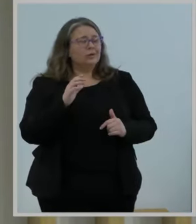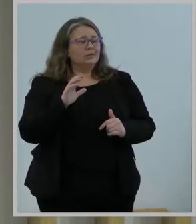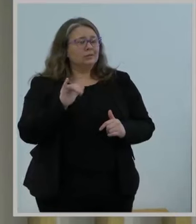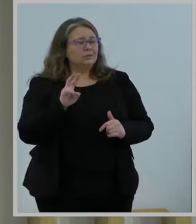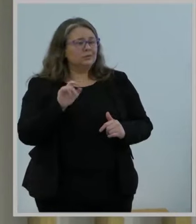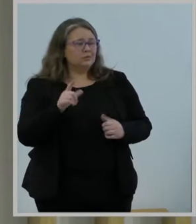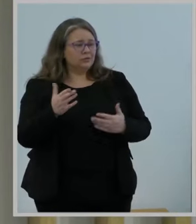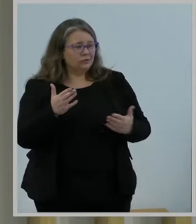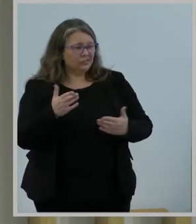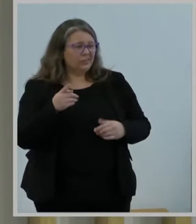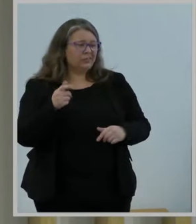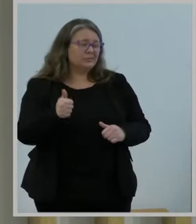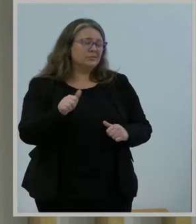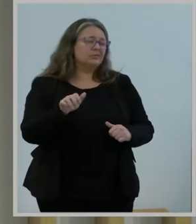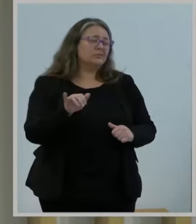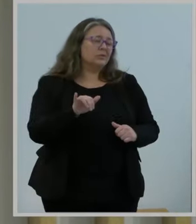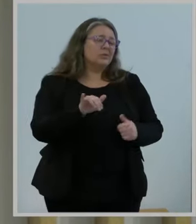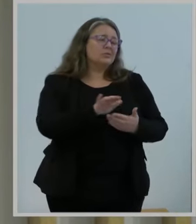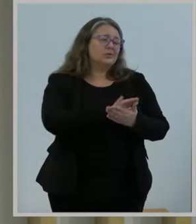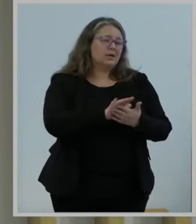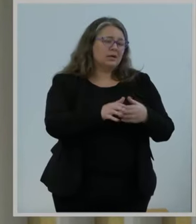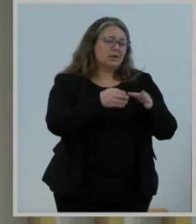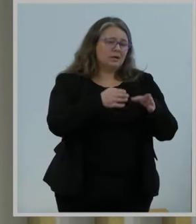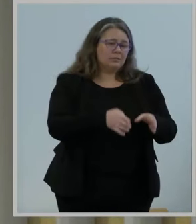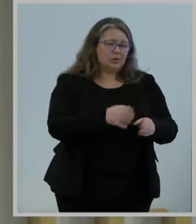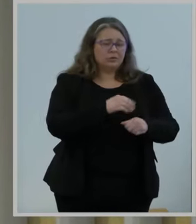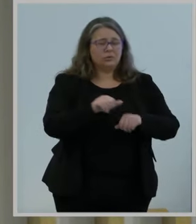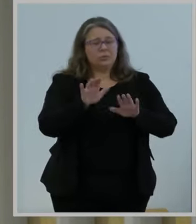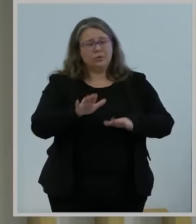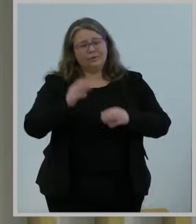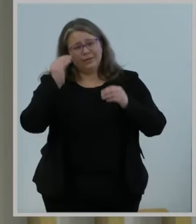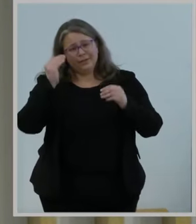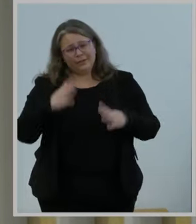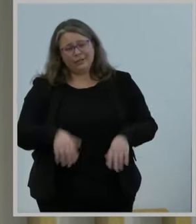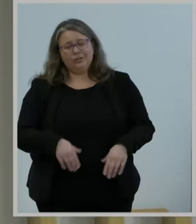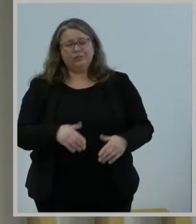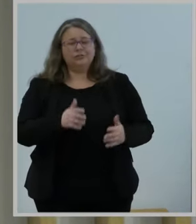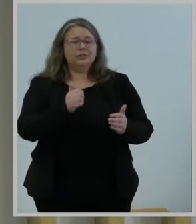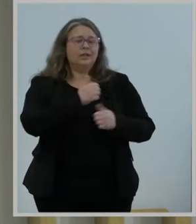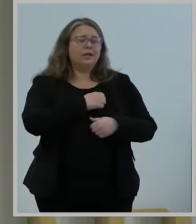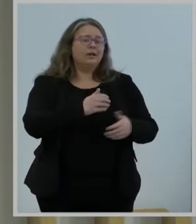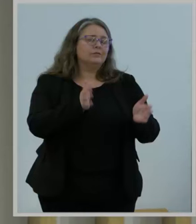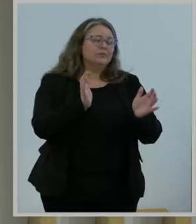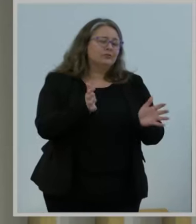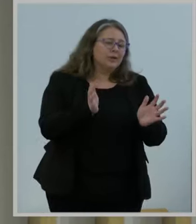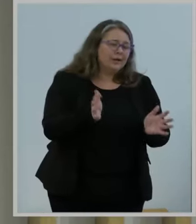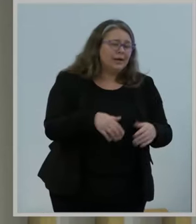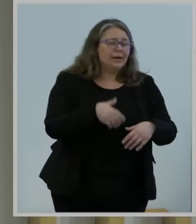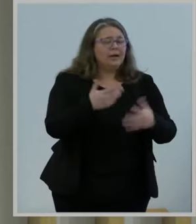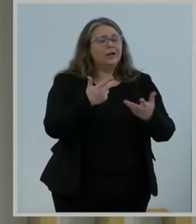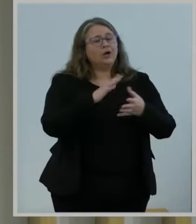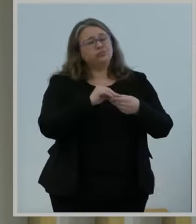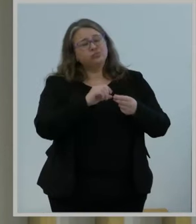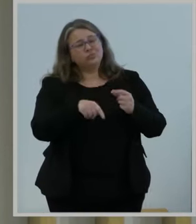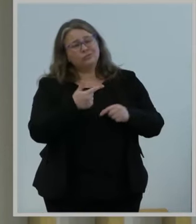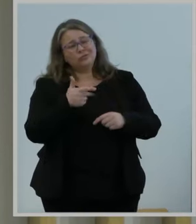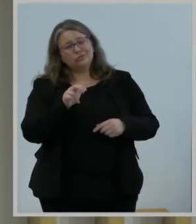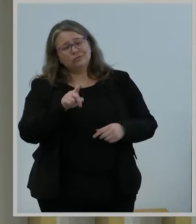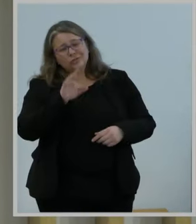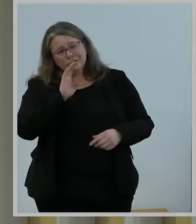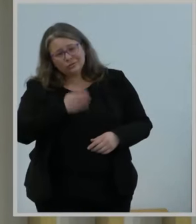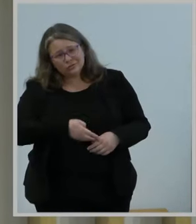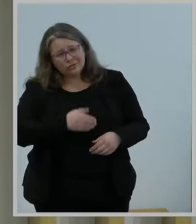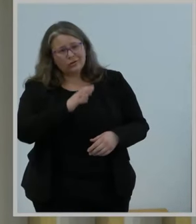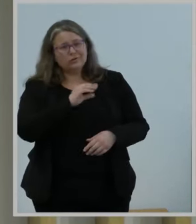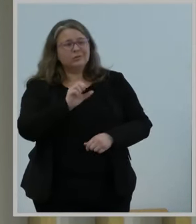generous with his knowledge and his friendship, and he loved chatting about his twin daughters and also the St. Louis Cardinals. Doug also reminded all of